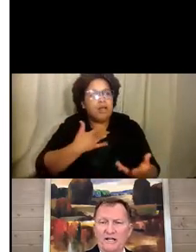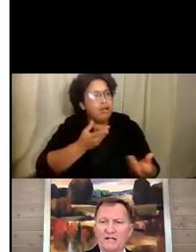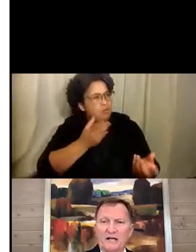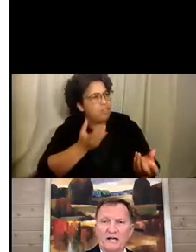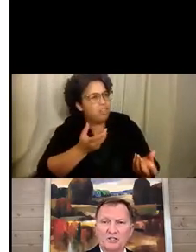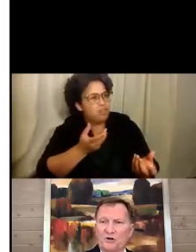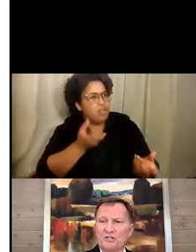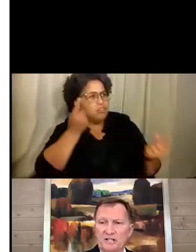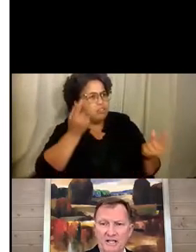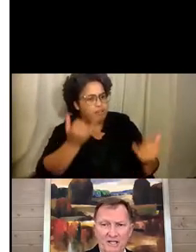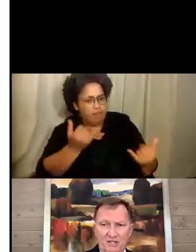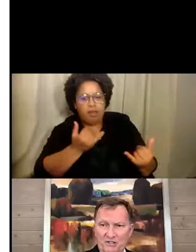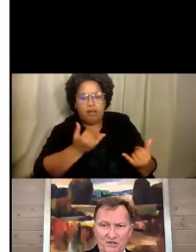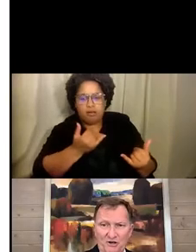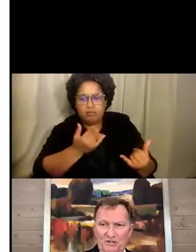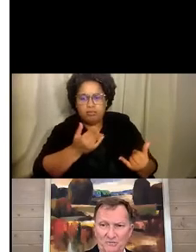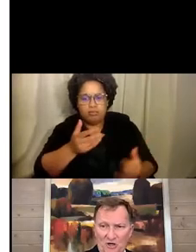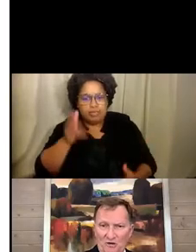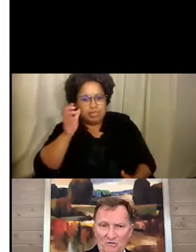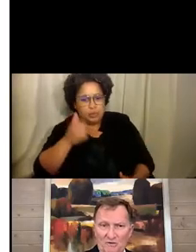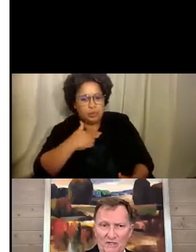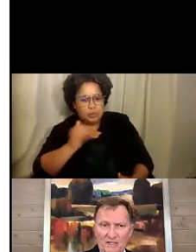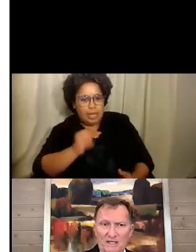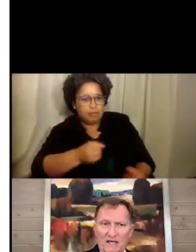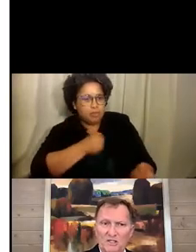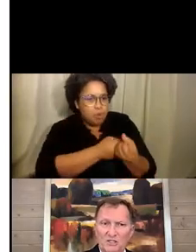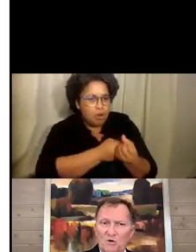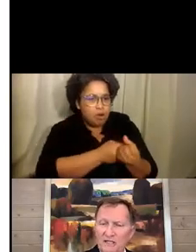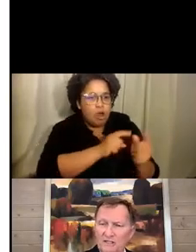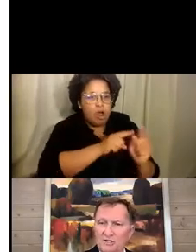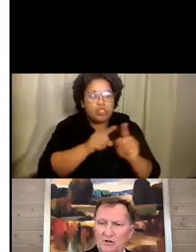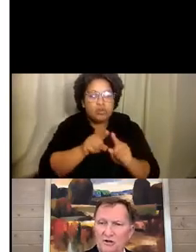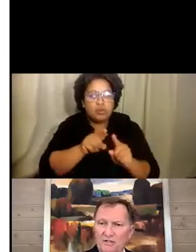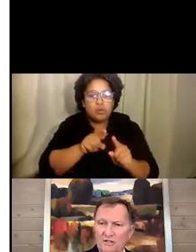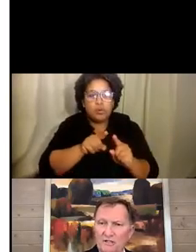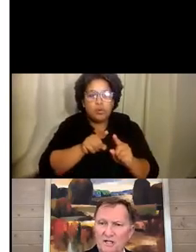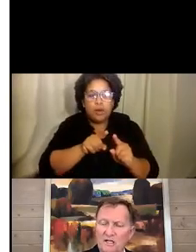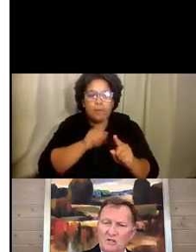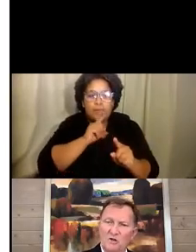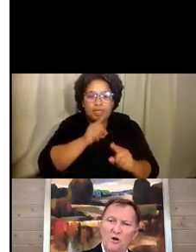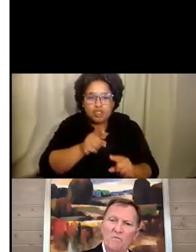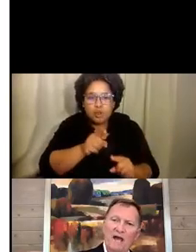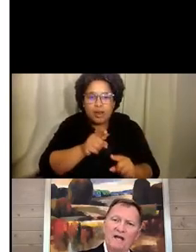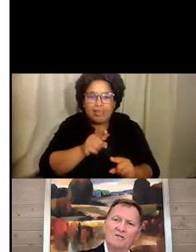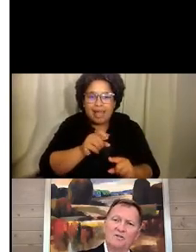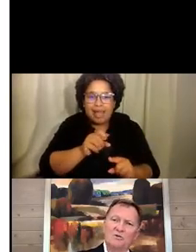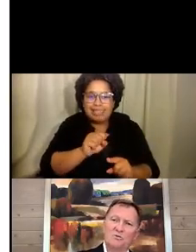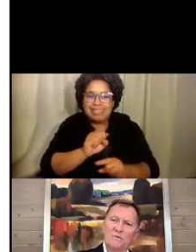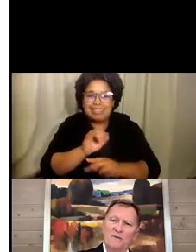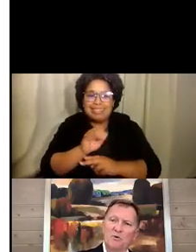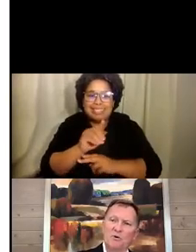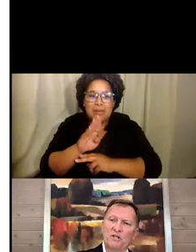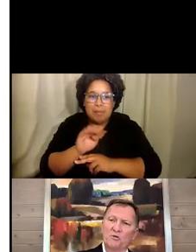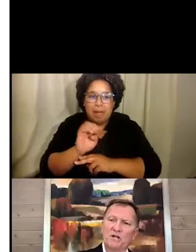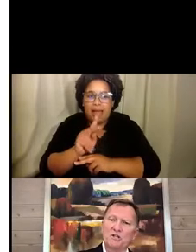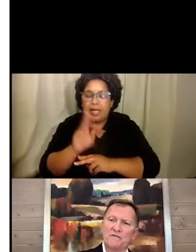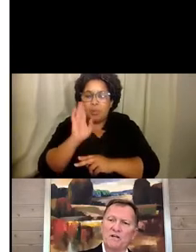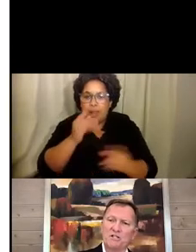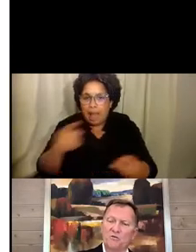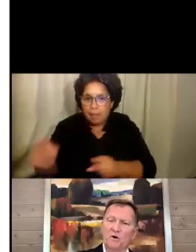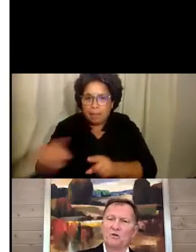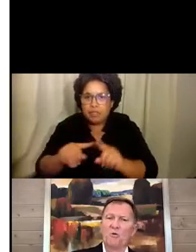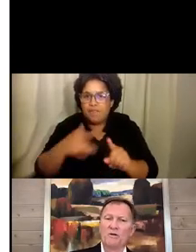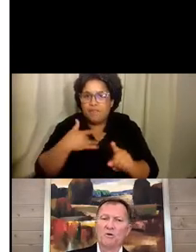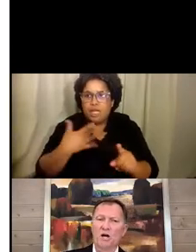on it. It sure is the day is going to start tomorrow. Don't get discouraged. You go back to remembering the original